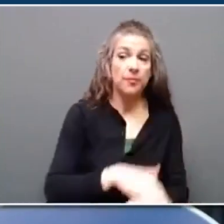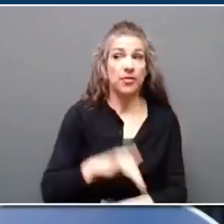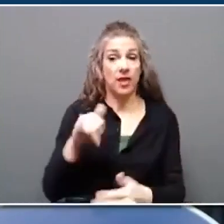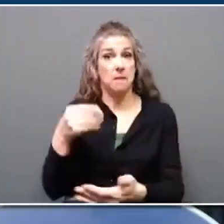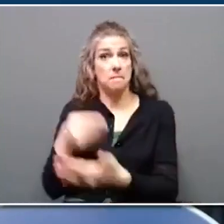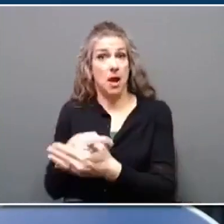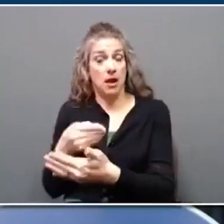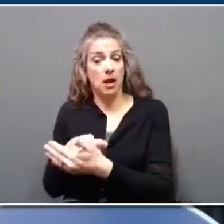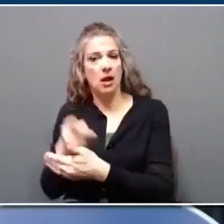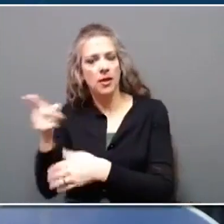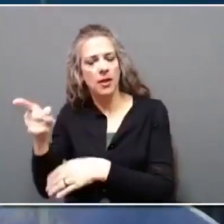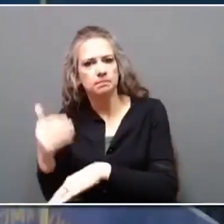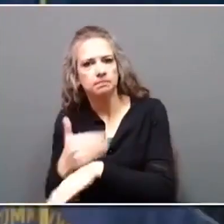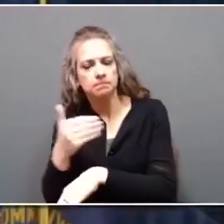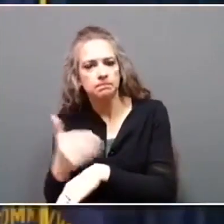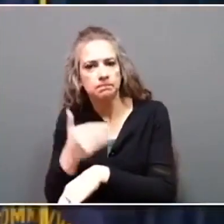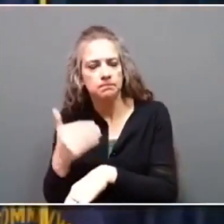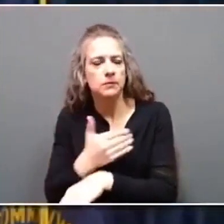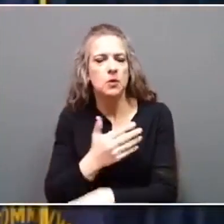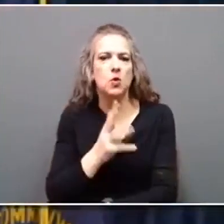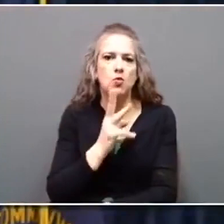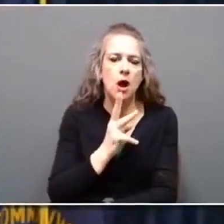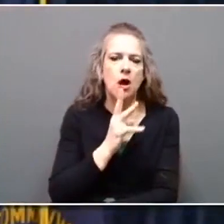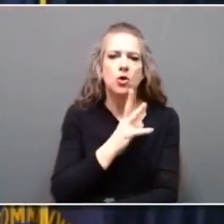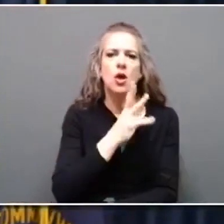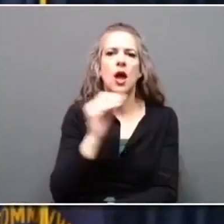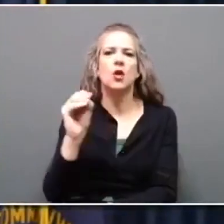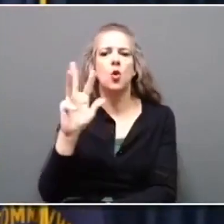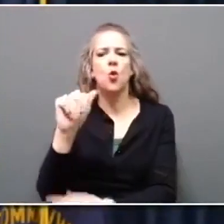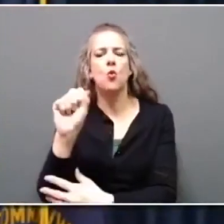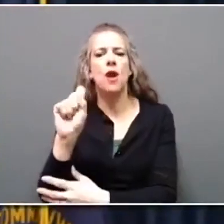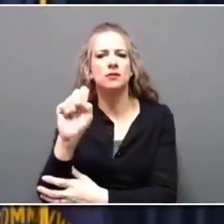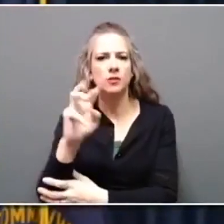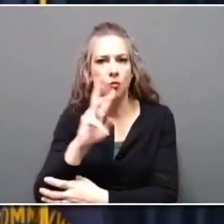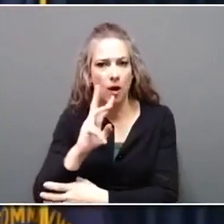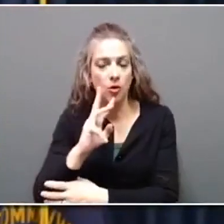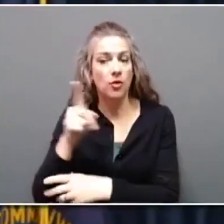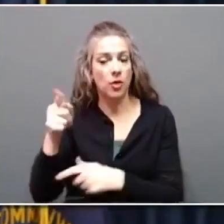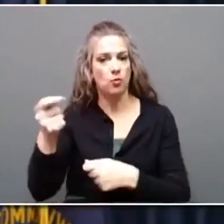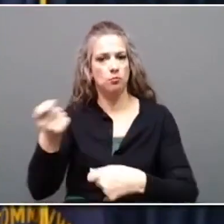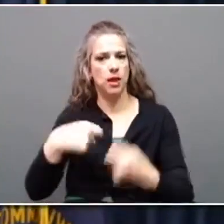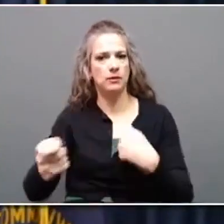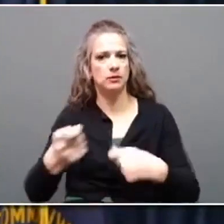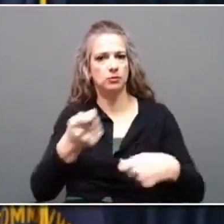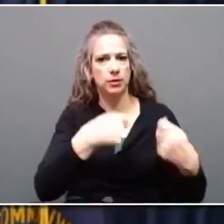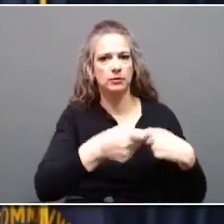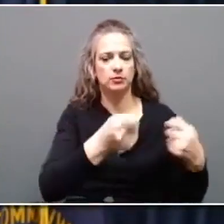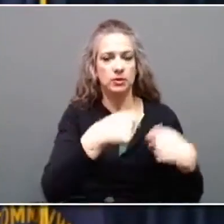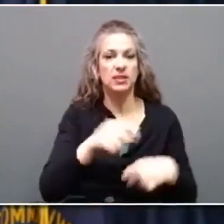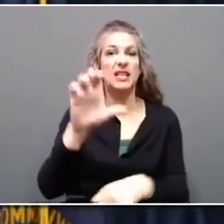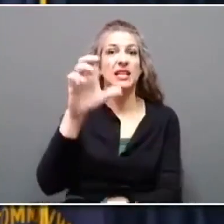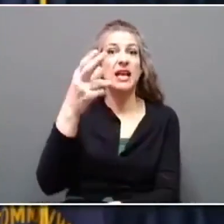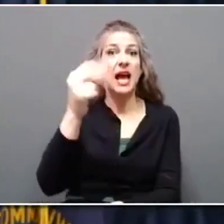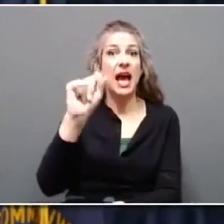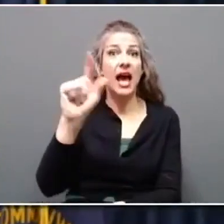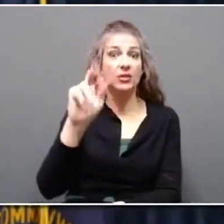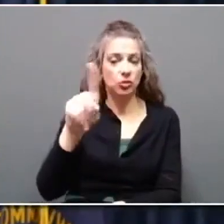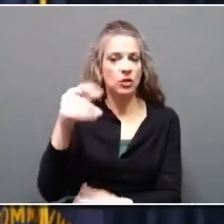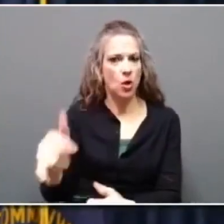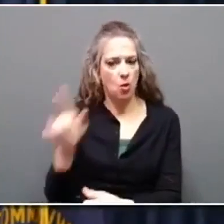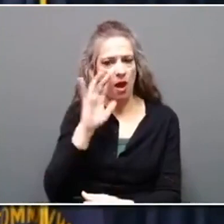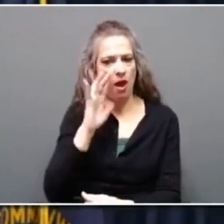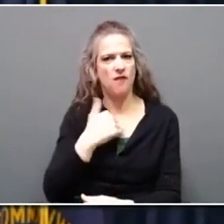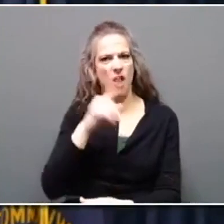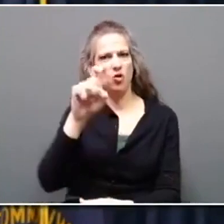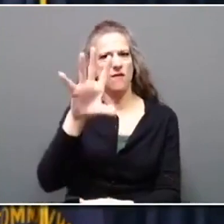infrastructure. It includes replacing a water line in the City of Hazard to bring reliable drinking water to 150 homes,